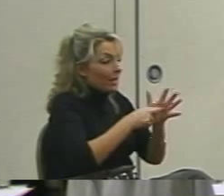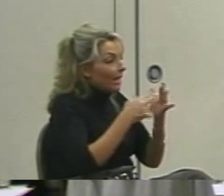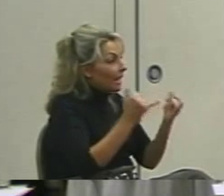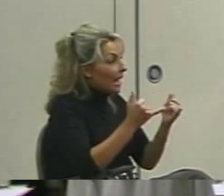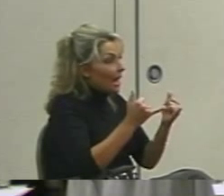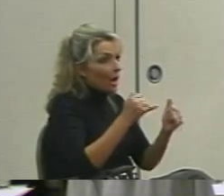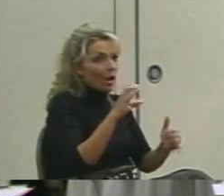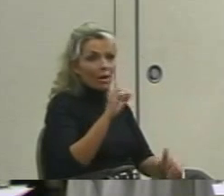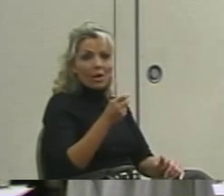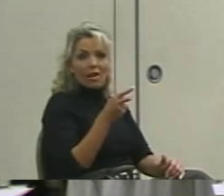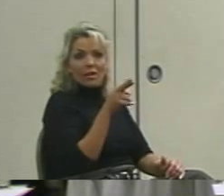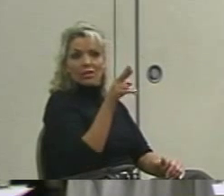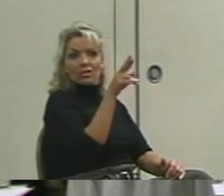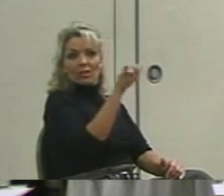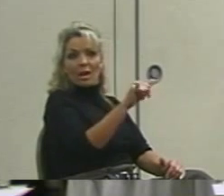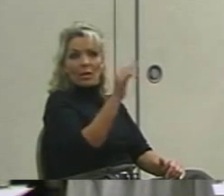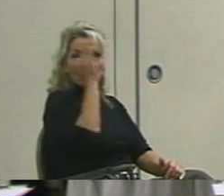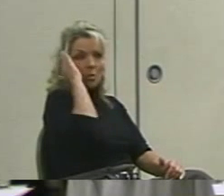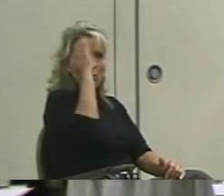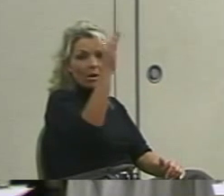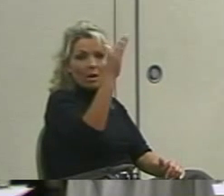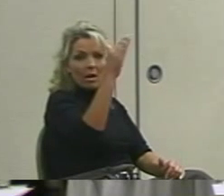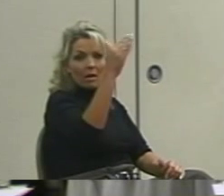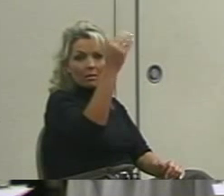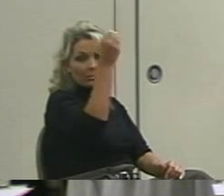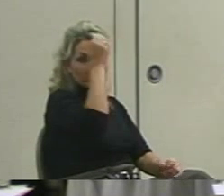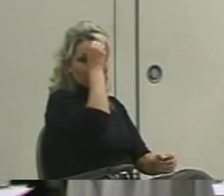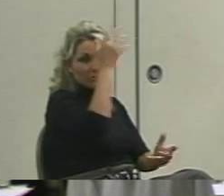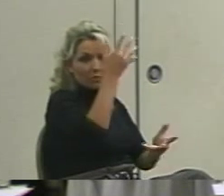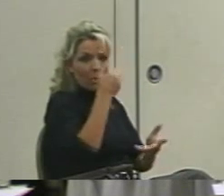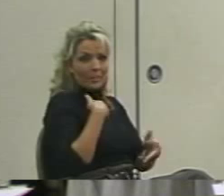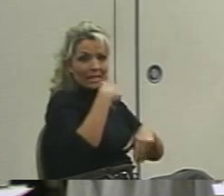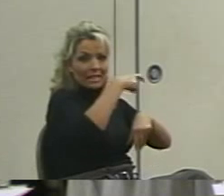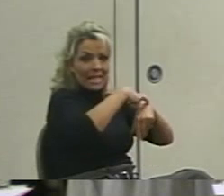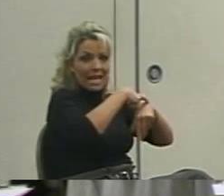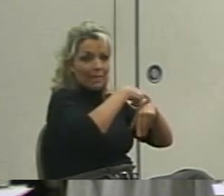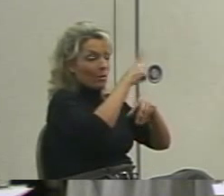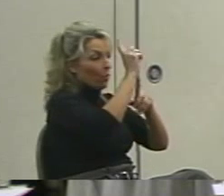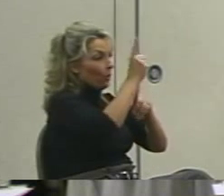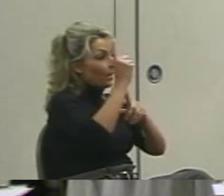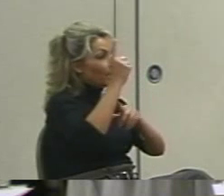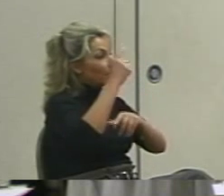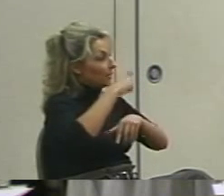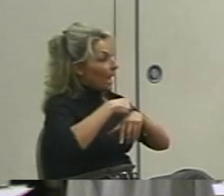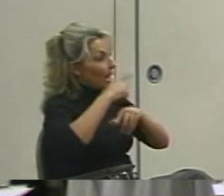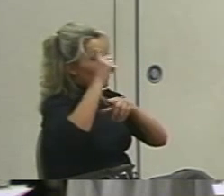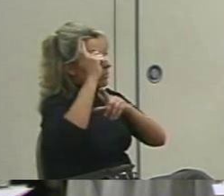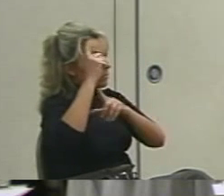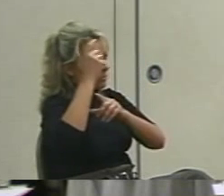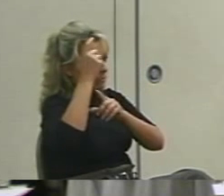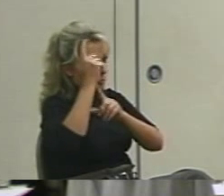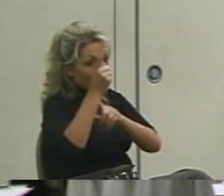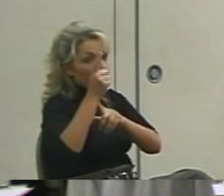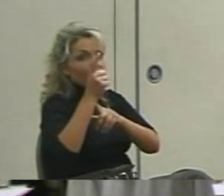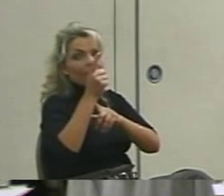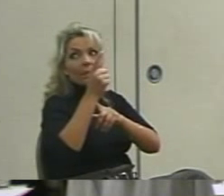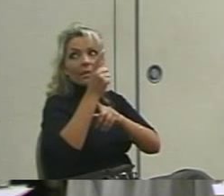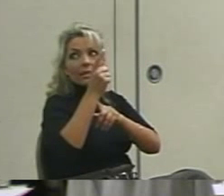Sherry's going to signal. Sherry, if you would just yell out time every one minute. And if you could just